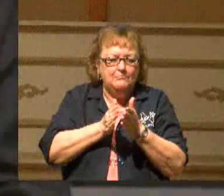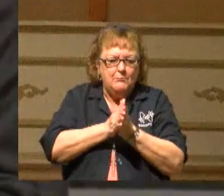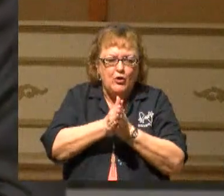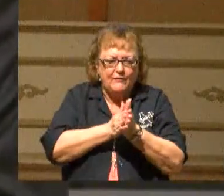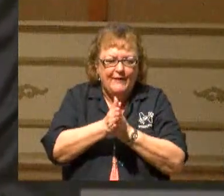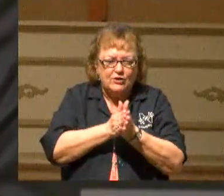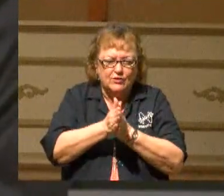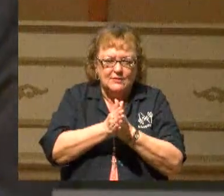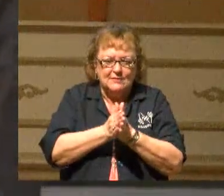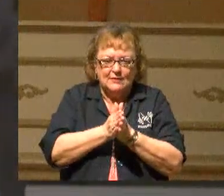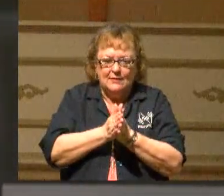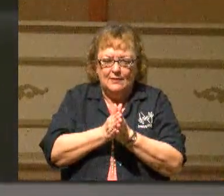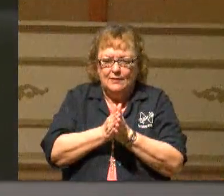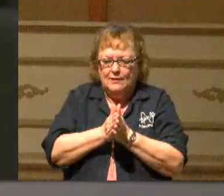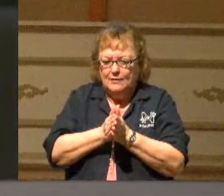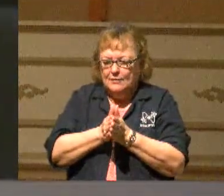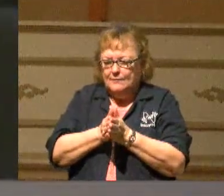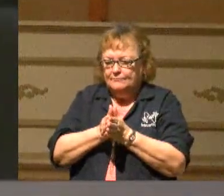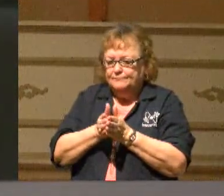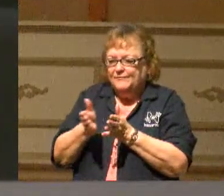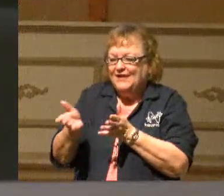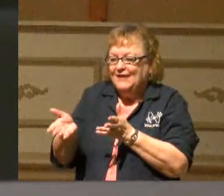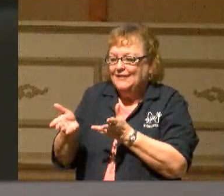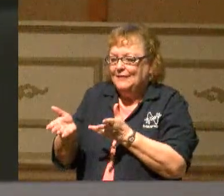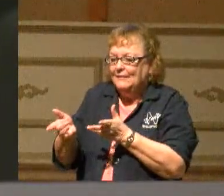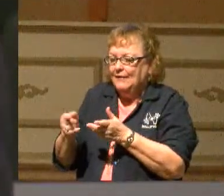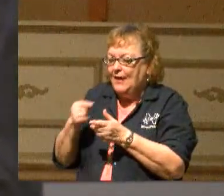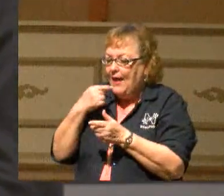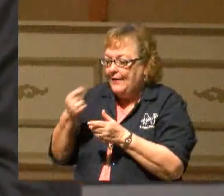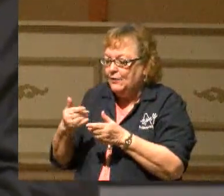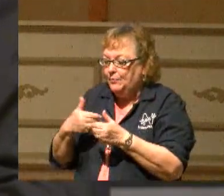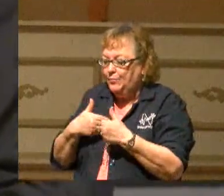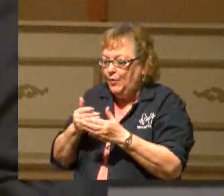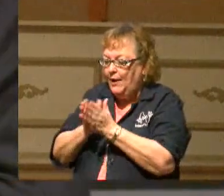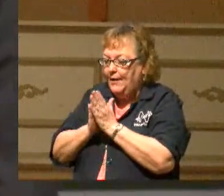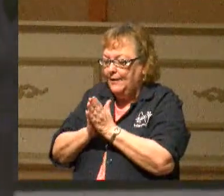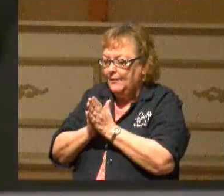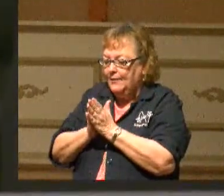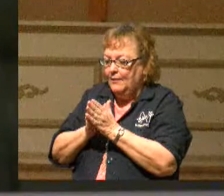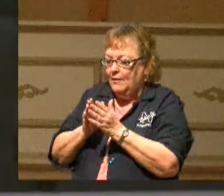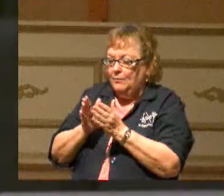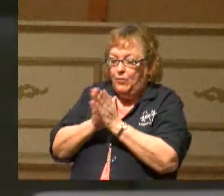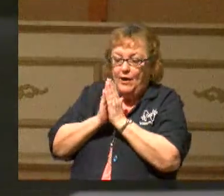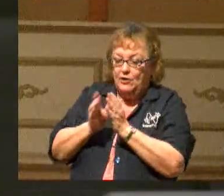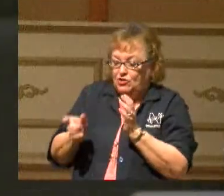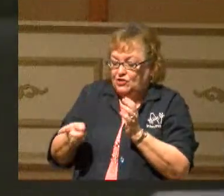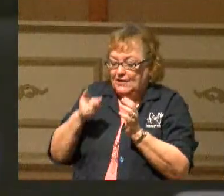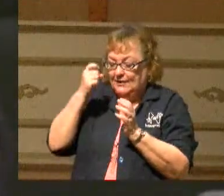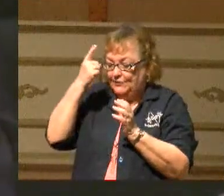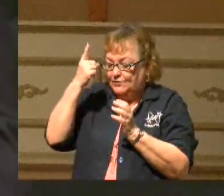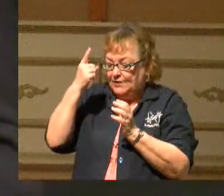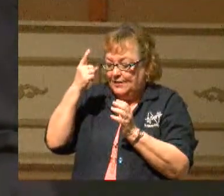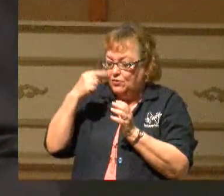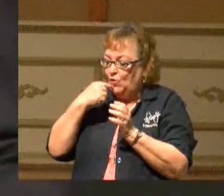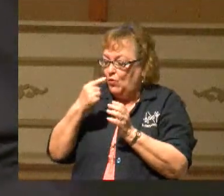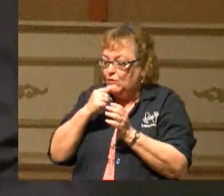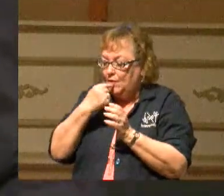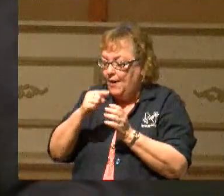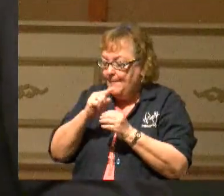had her pray a prayer that she didn't understand, told her about sin that she didn't grasp.